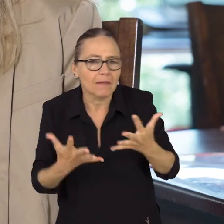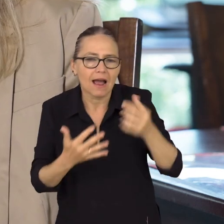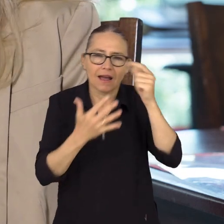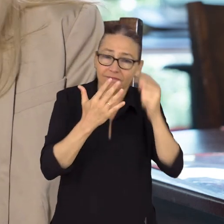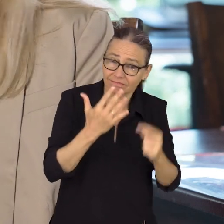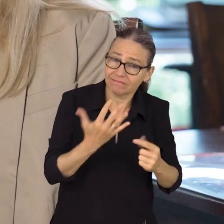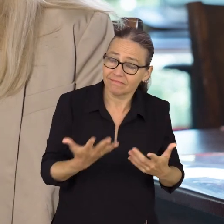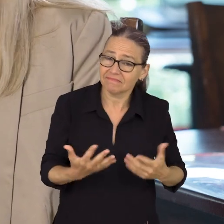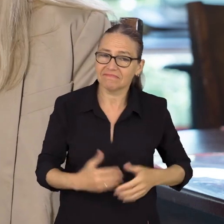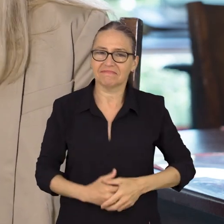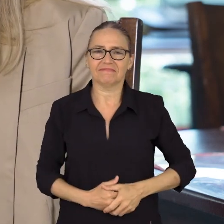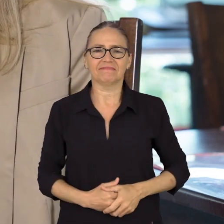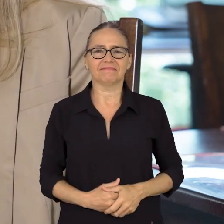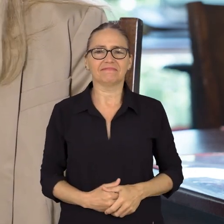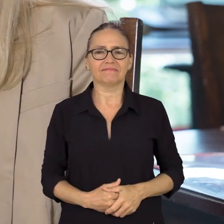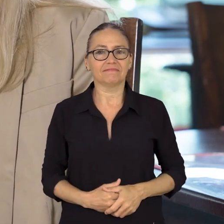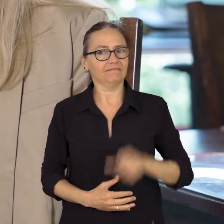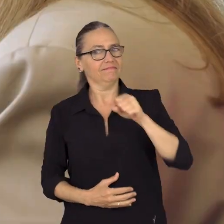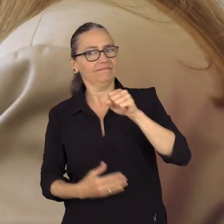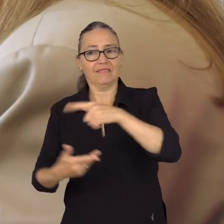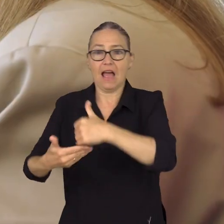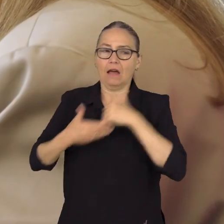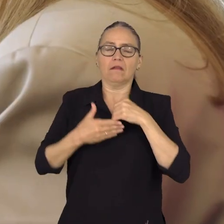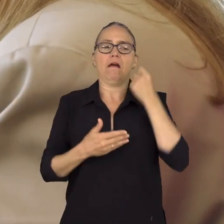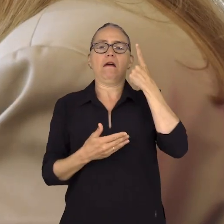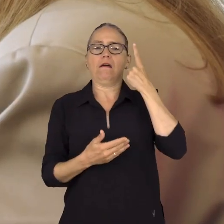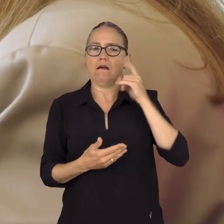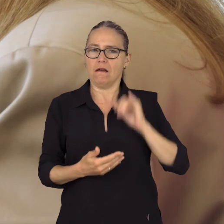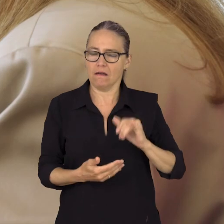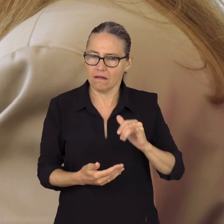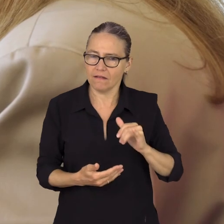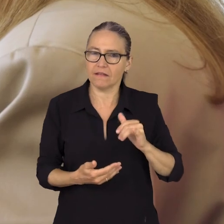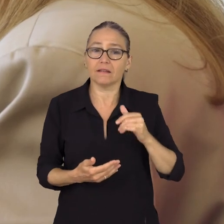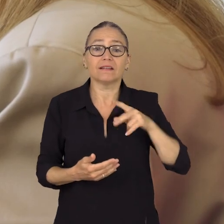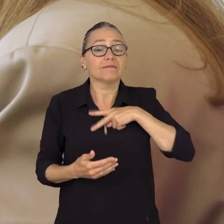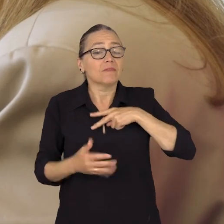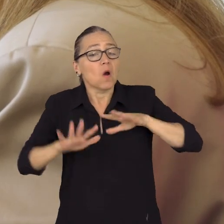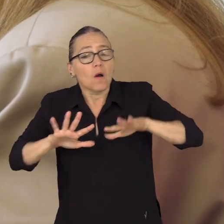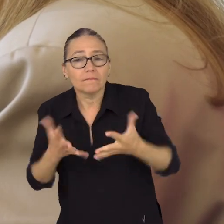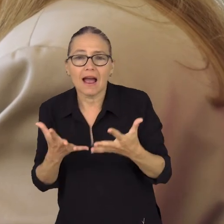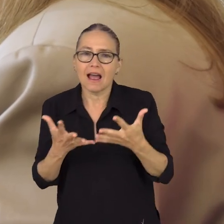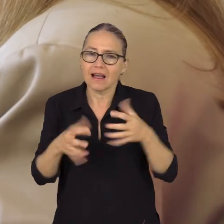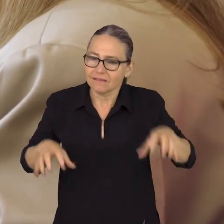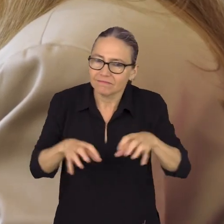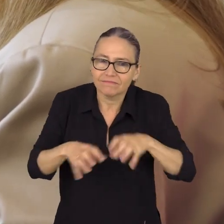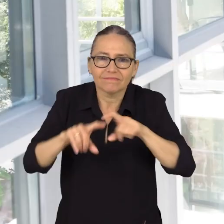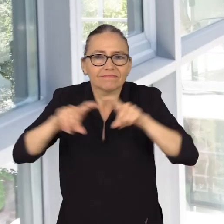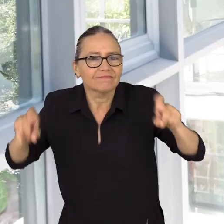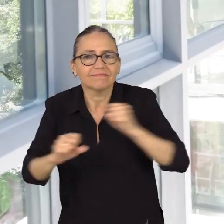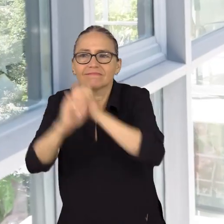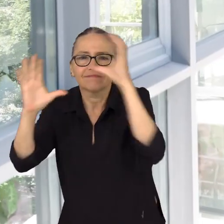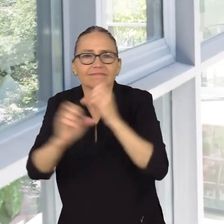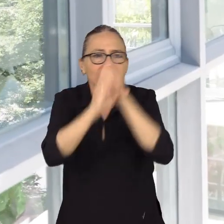to recognize that because it helped me understand my how I interact with concepts